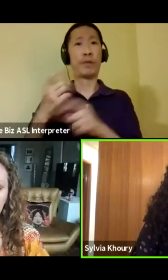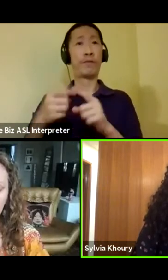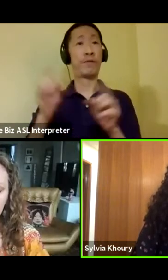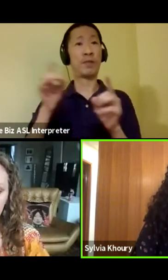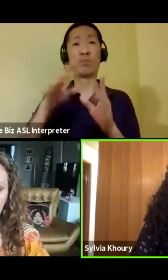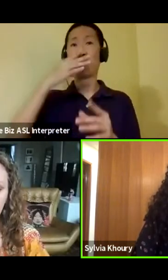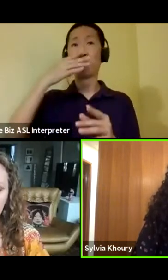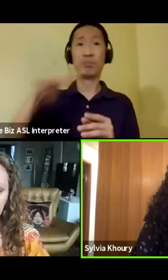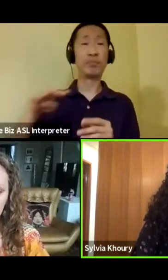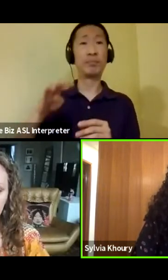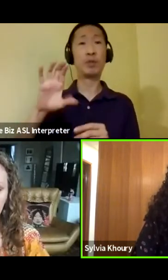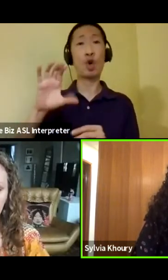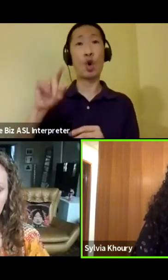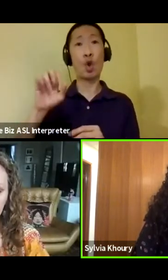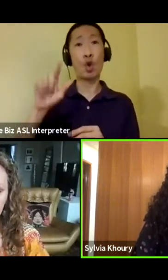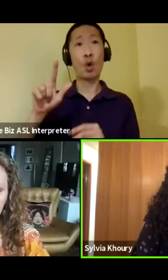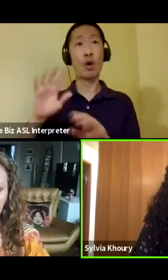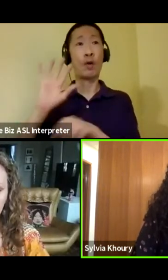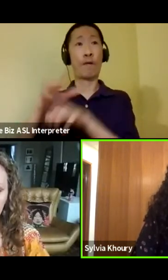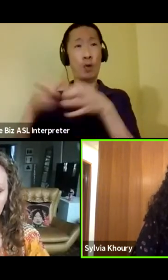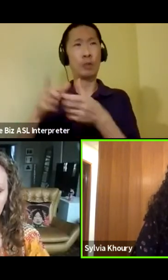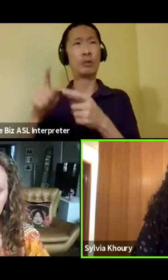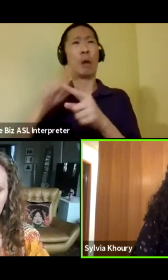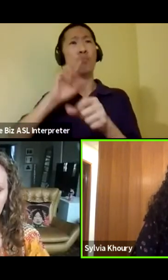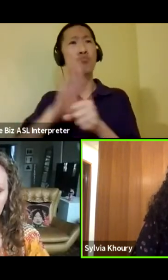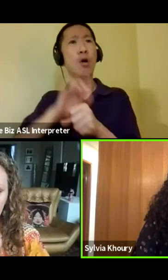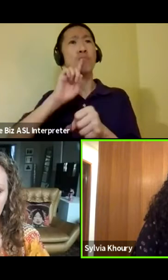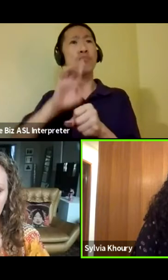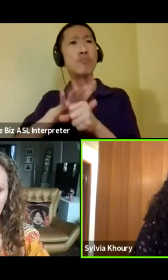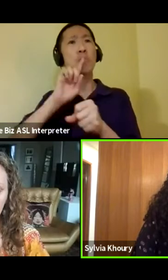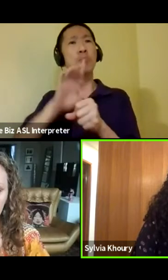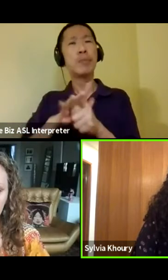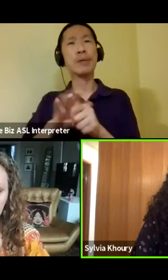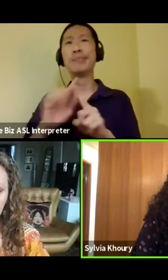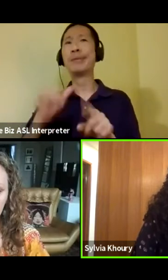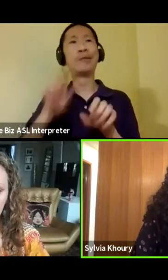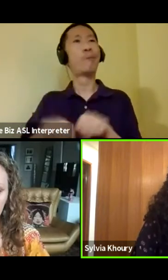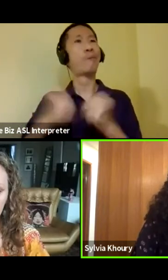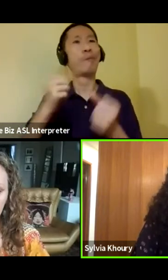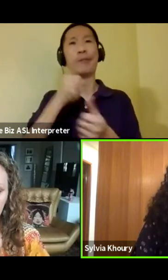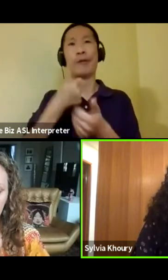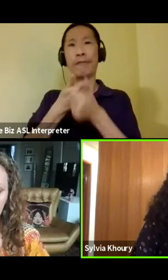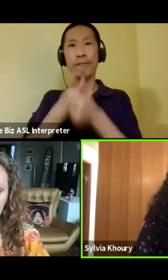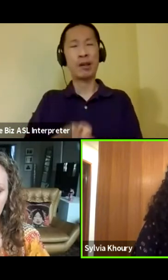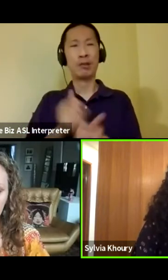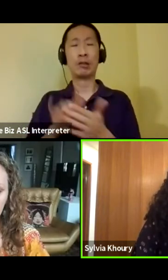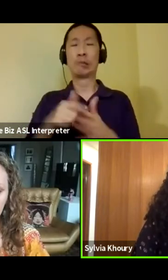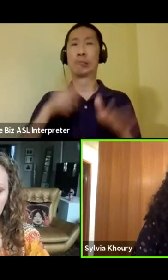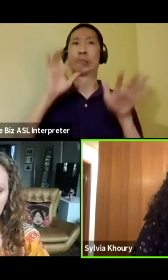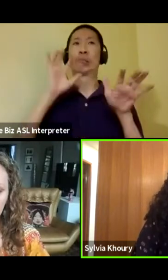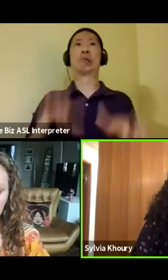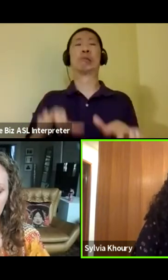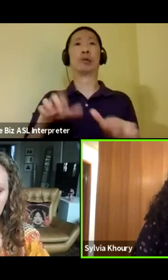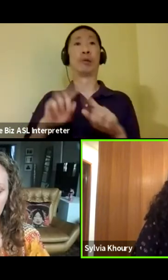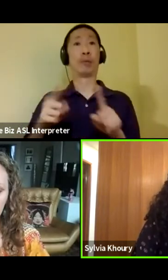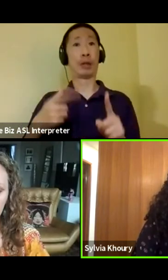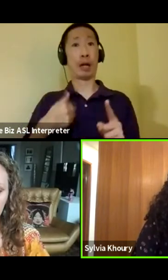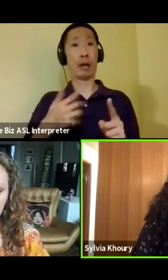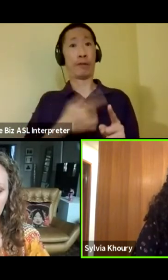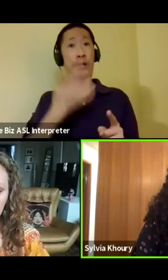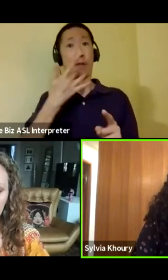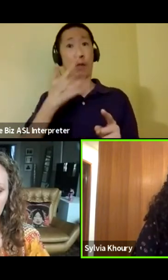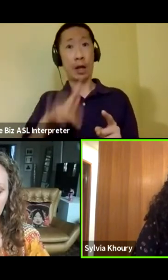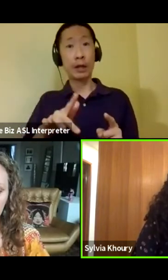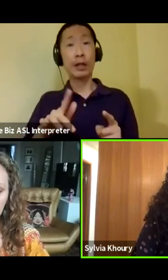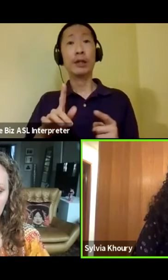that such promises had been made and then broken. That was appalling. And I've been immensely fortunate to have had the privilege of